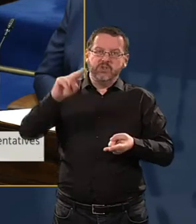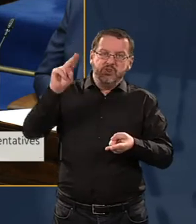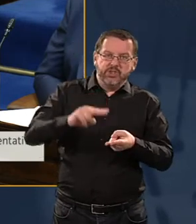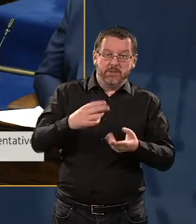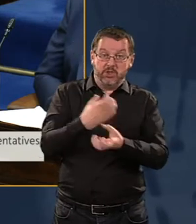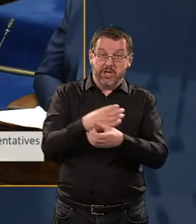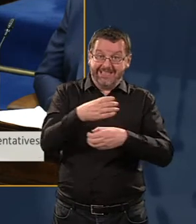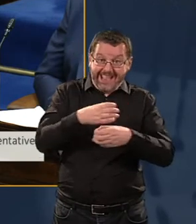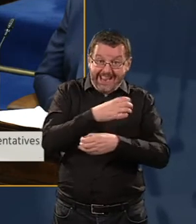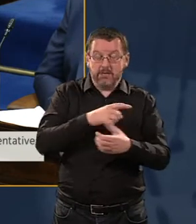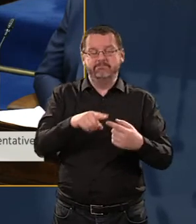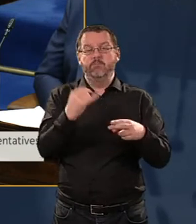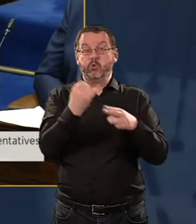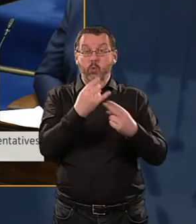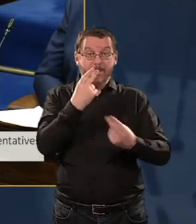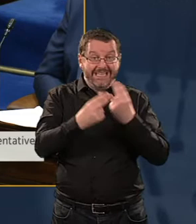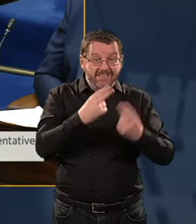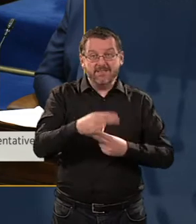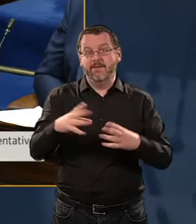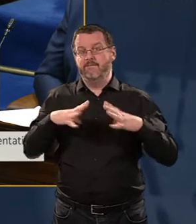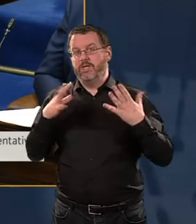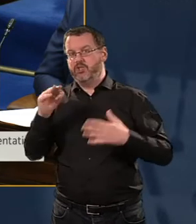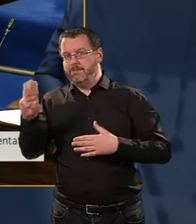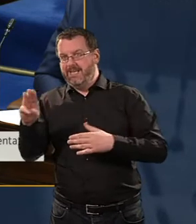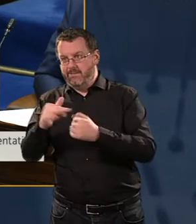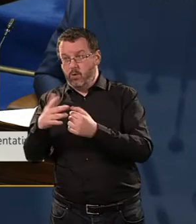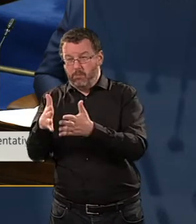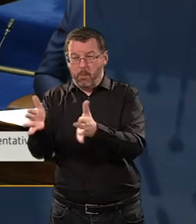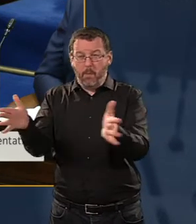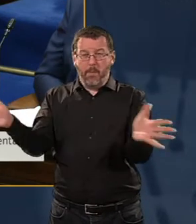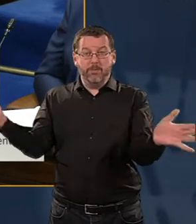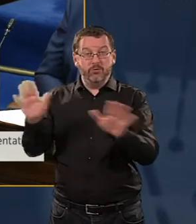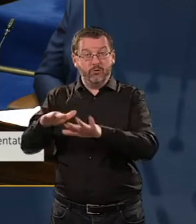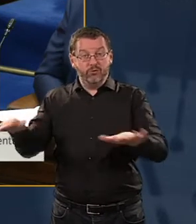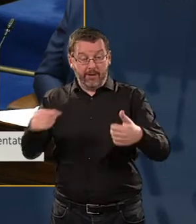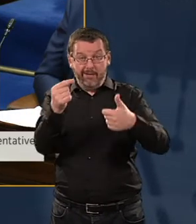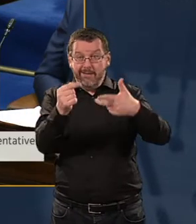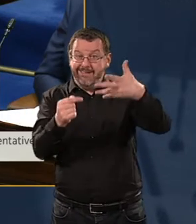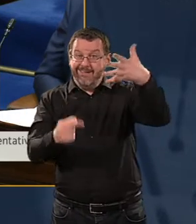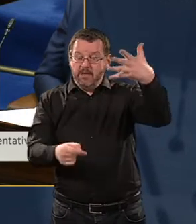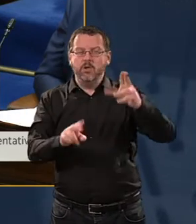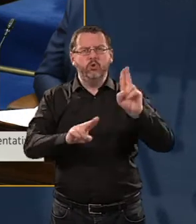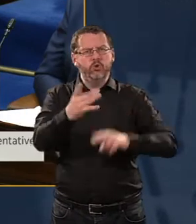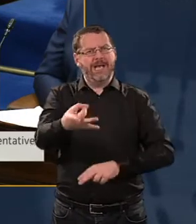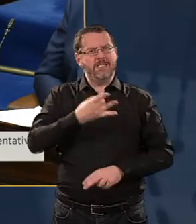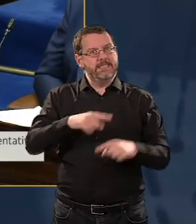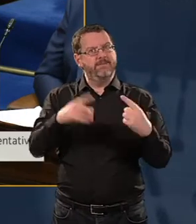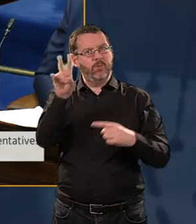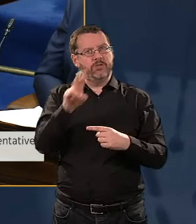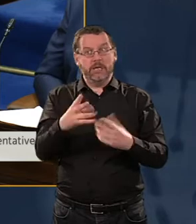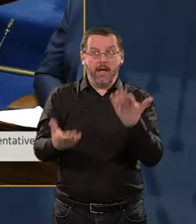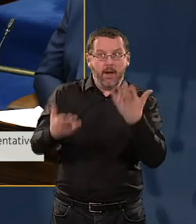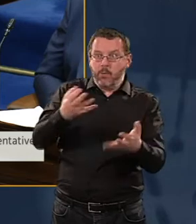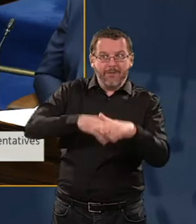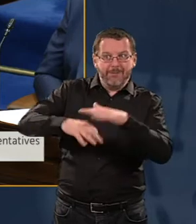things like school meals. We are extending free GP care to more and more children. So the question you should have asked is how have we managed to reduce poverty